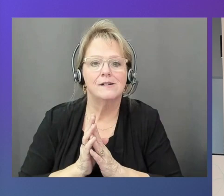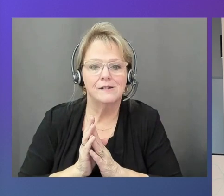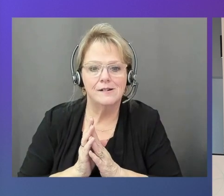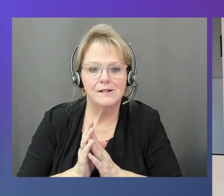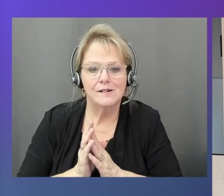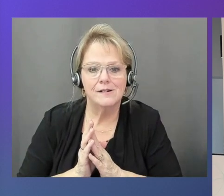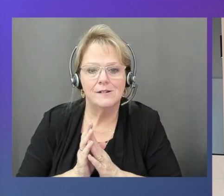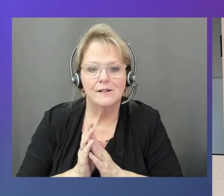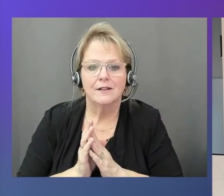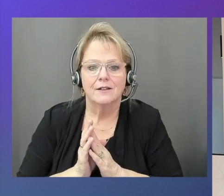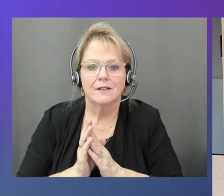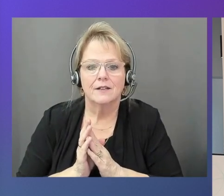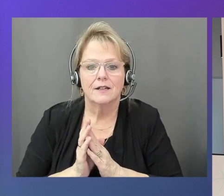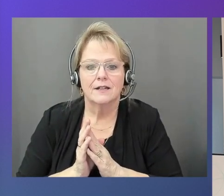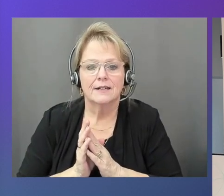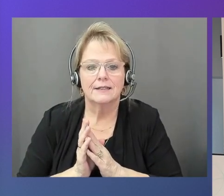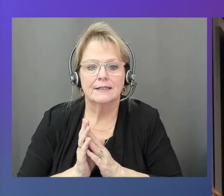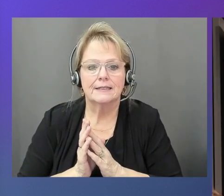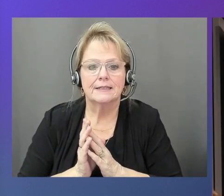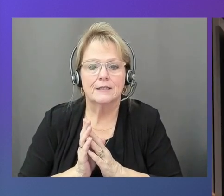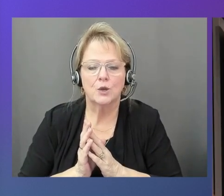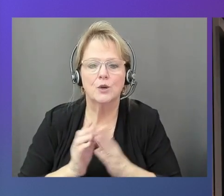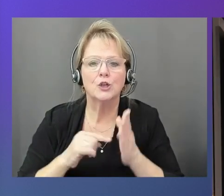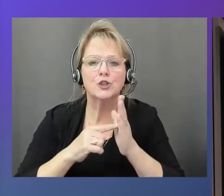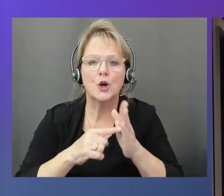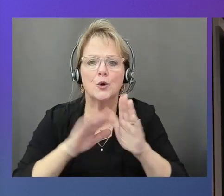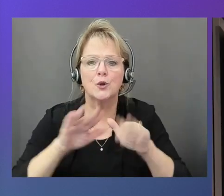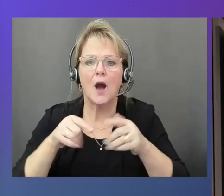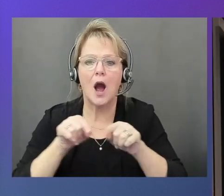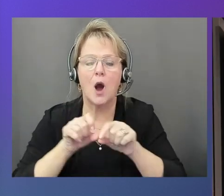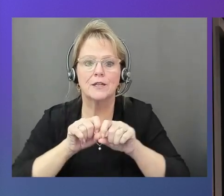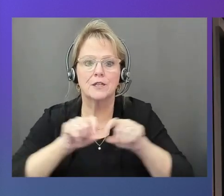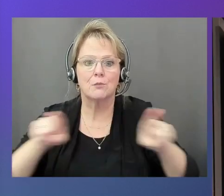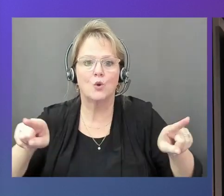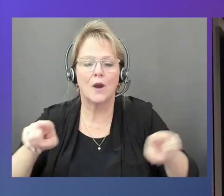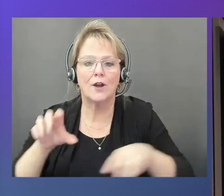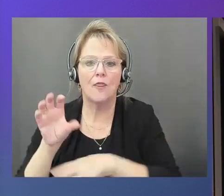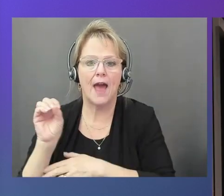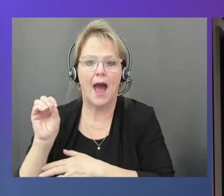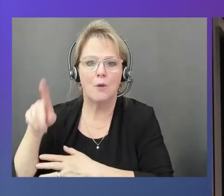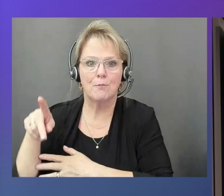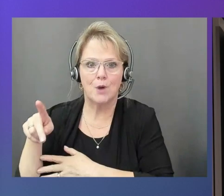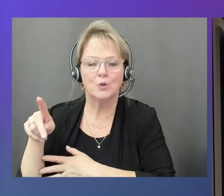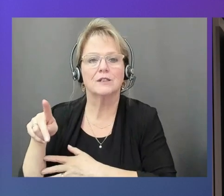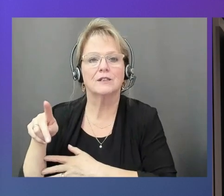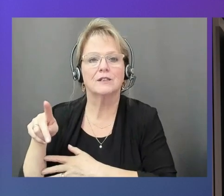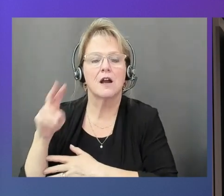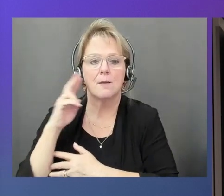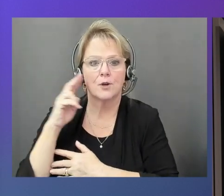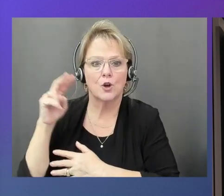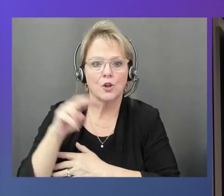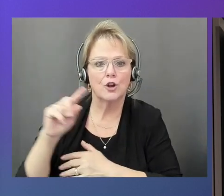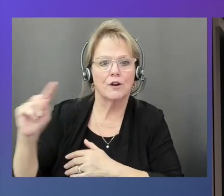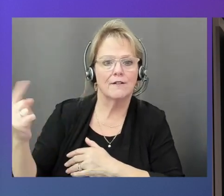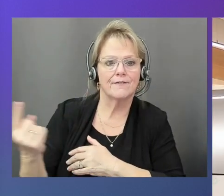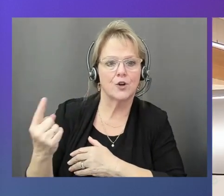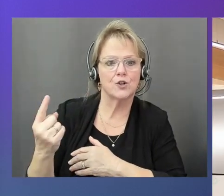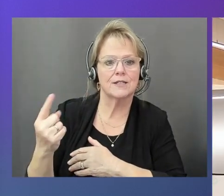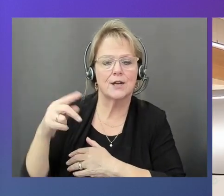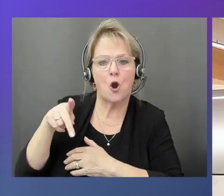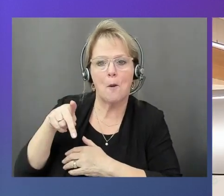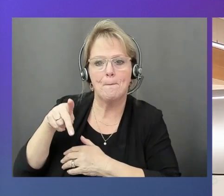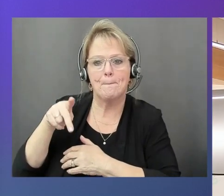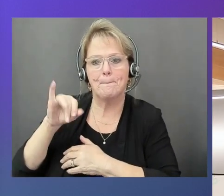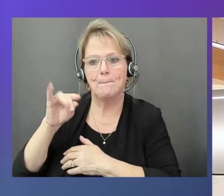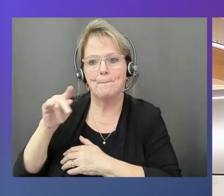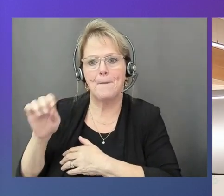we're going to show you how we've deployed basically on the Outpost. So I'm going to first go into our pipelines. We have established a pipeline that